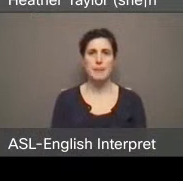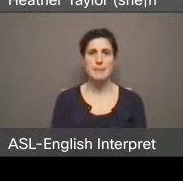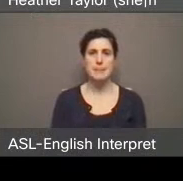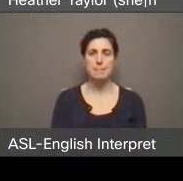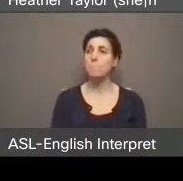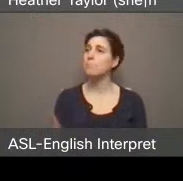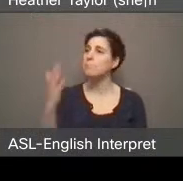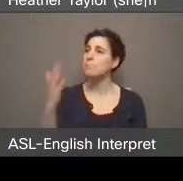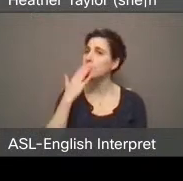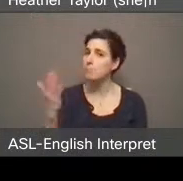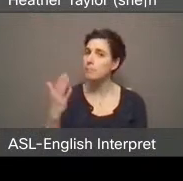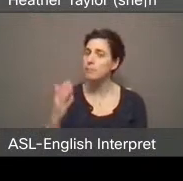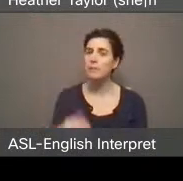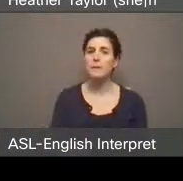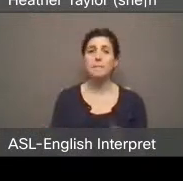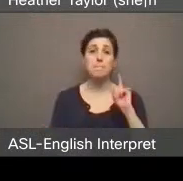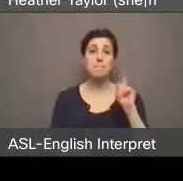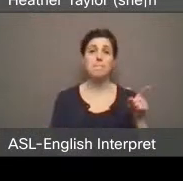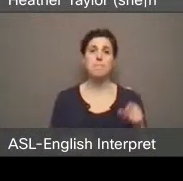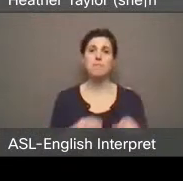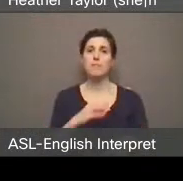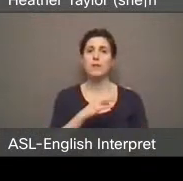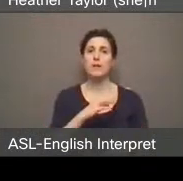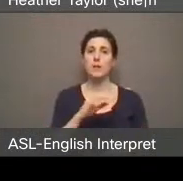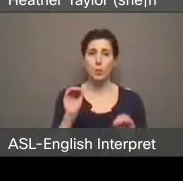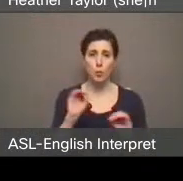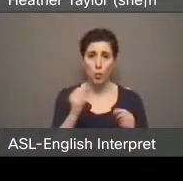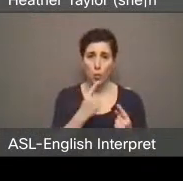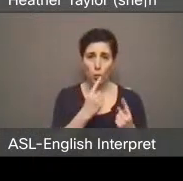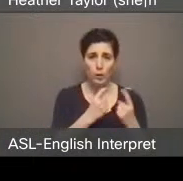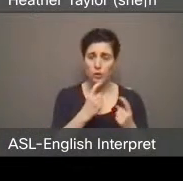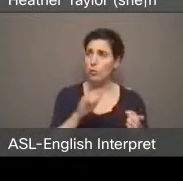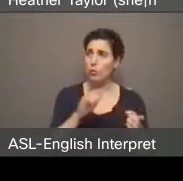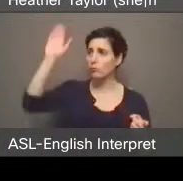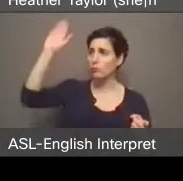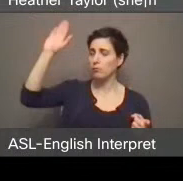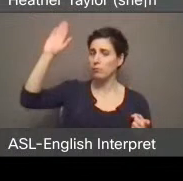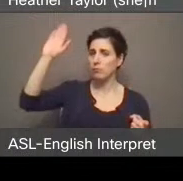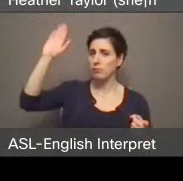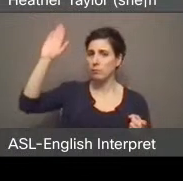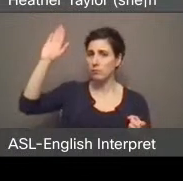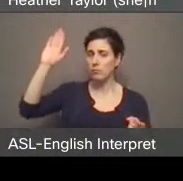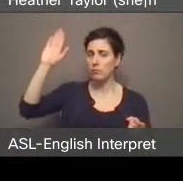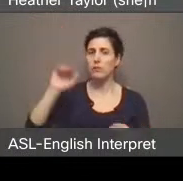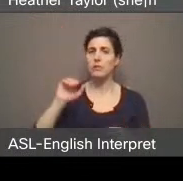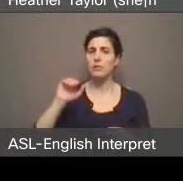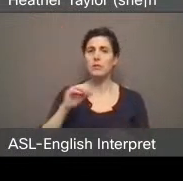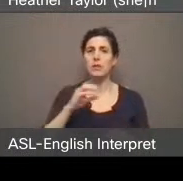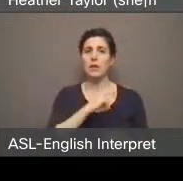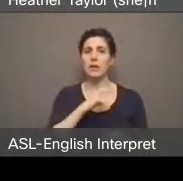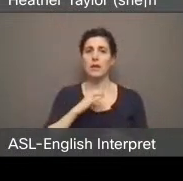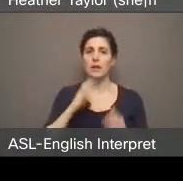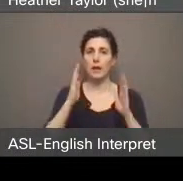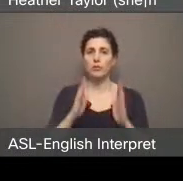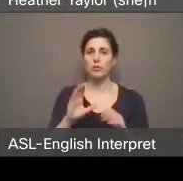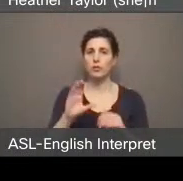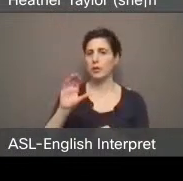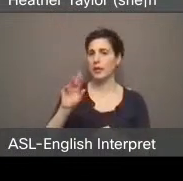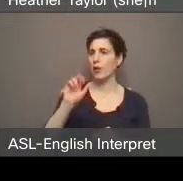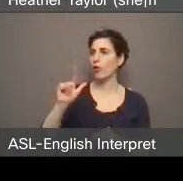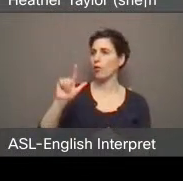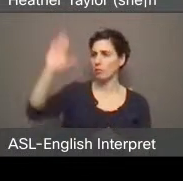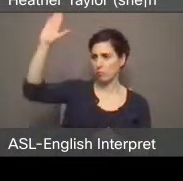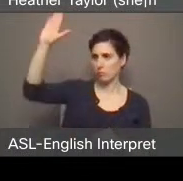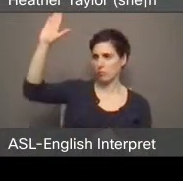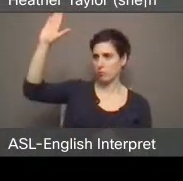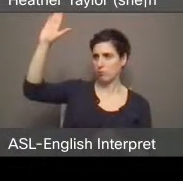Thank you very much, Greg. Seeing no questions. want to thank you for coming. chair. Mr. chair. Is the caller still there? Oh, I